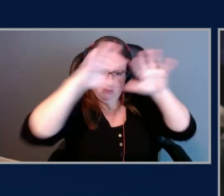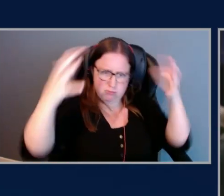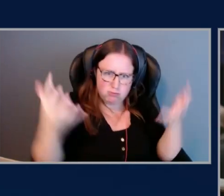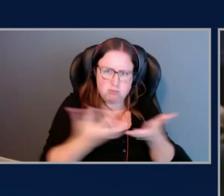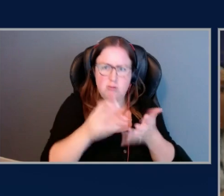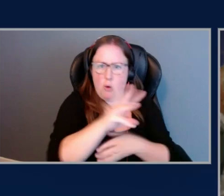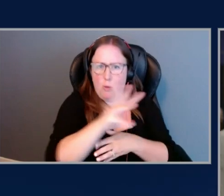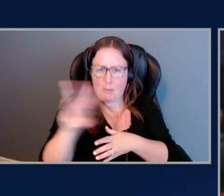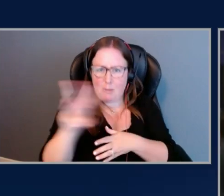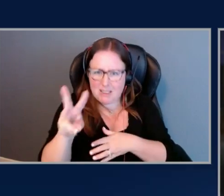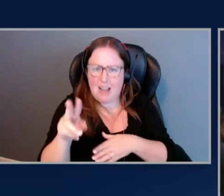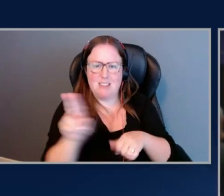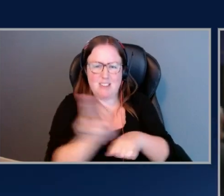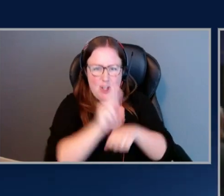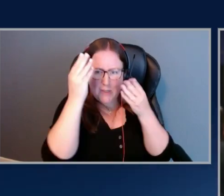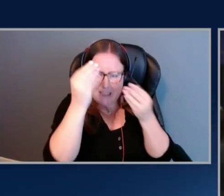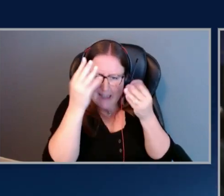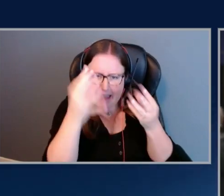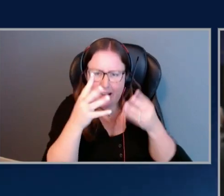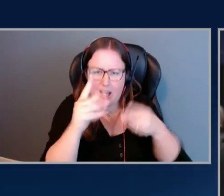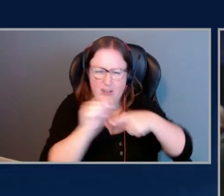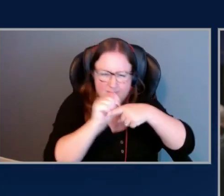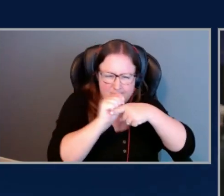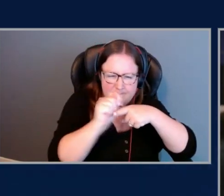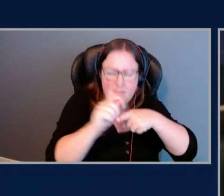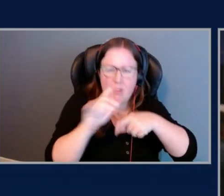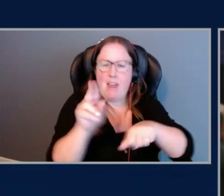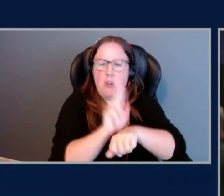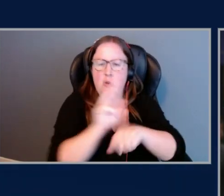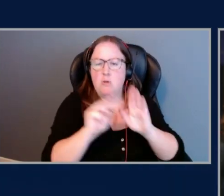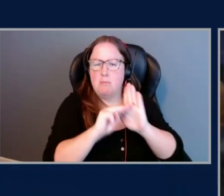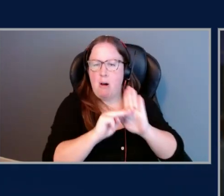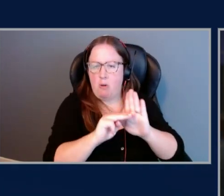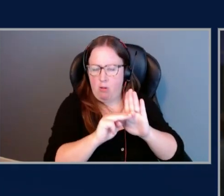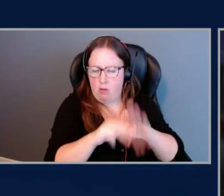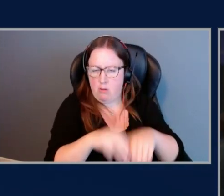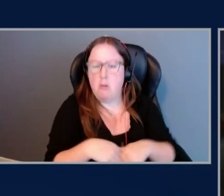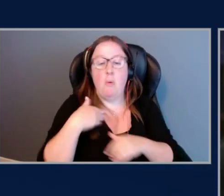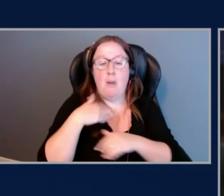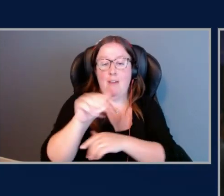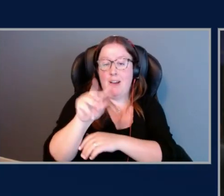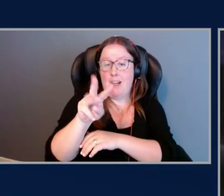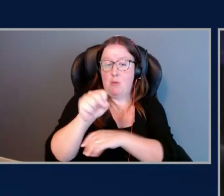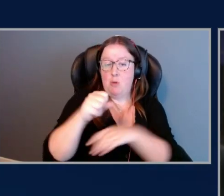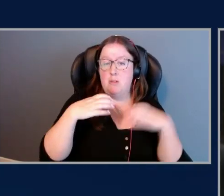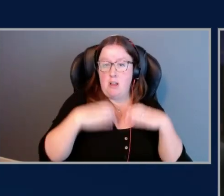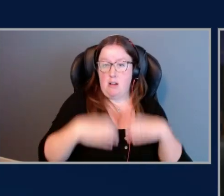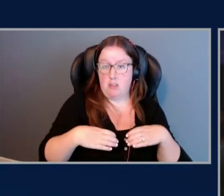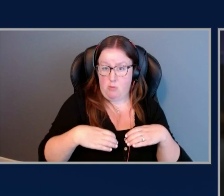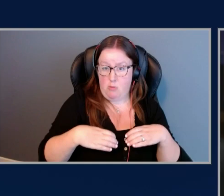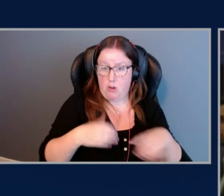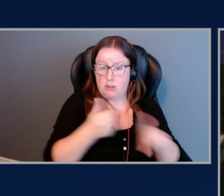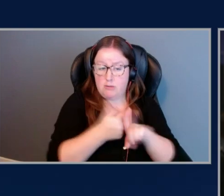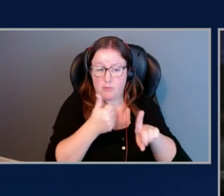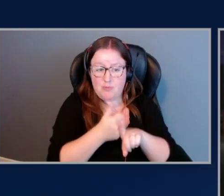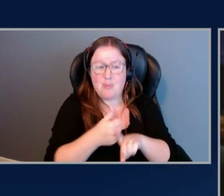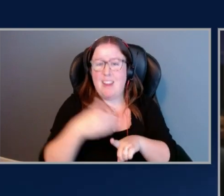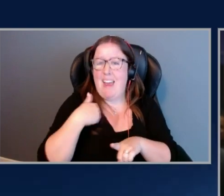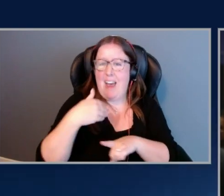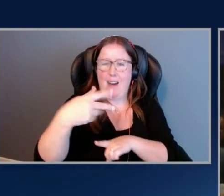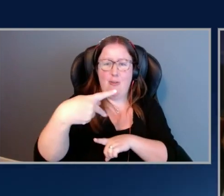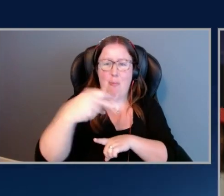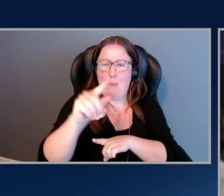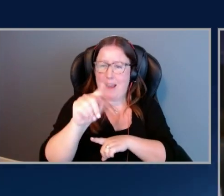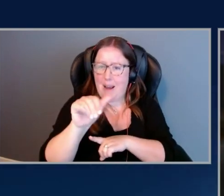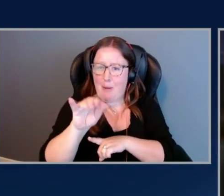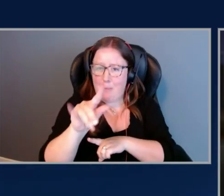they took the data, and then they trained these huge models. We have these AWS customers who have petabytes of data, exabytes of data,